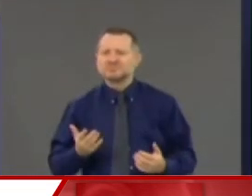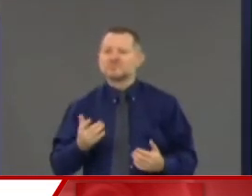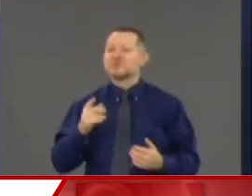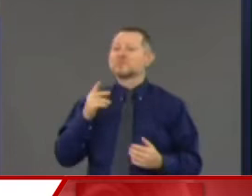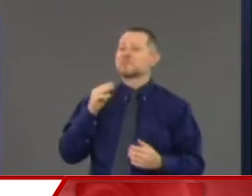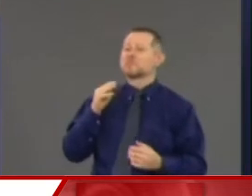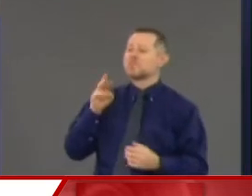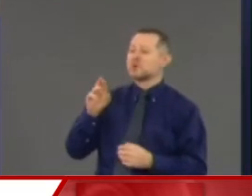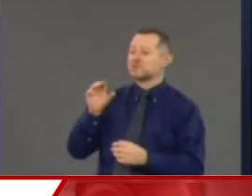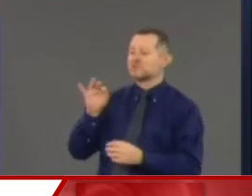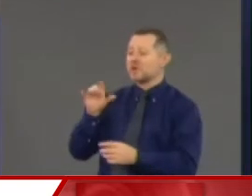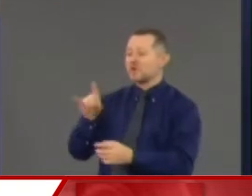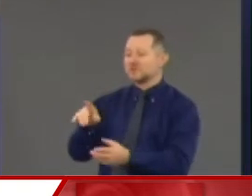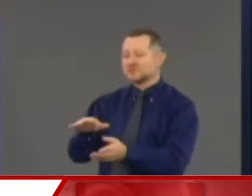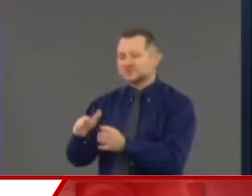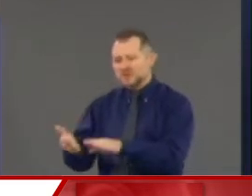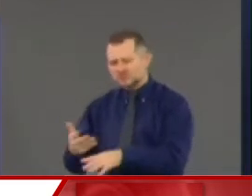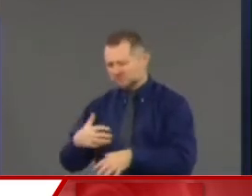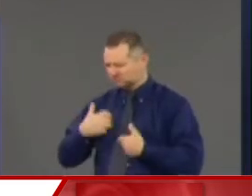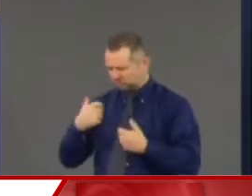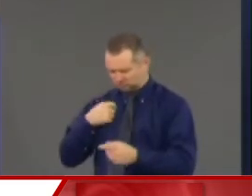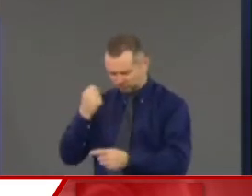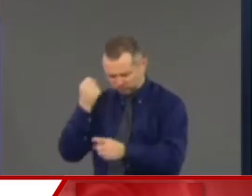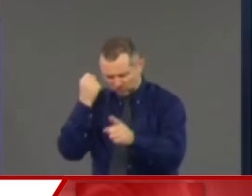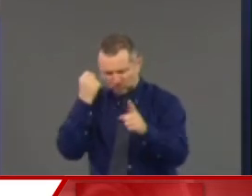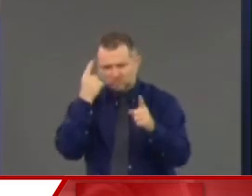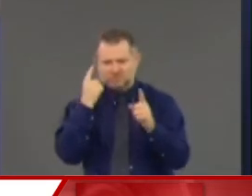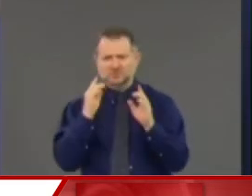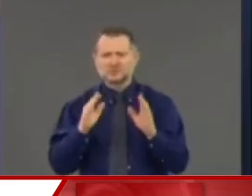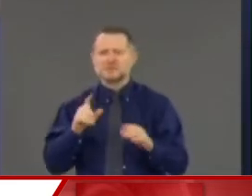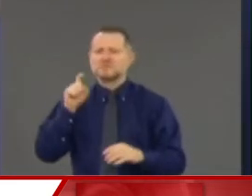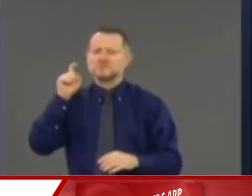litany. We should be. And here's what we want, X, Y, Z.